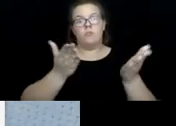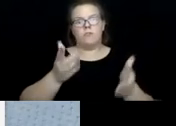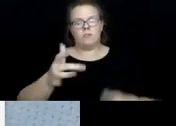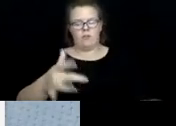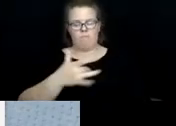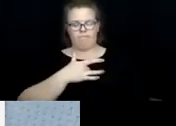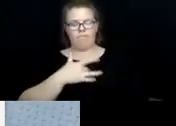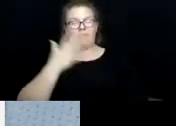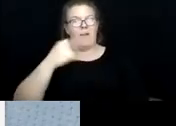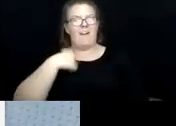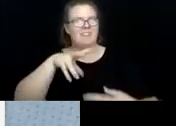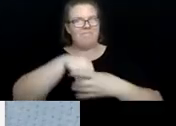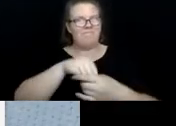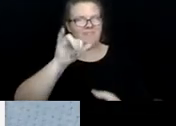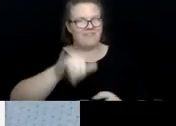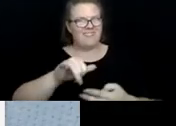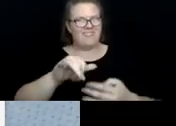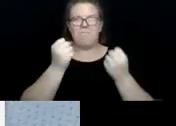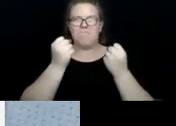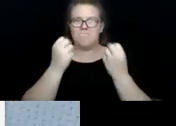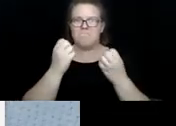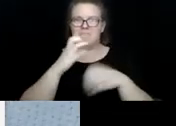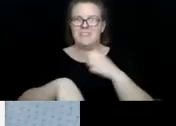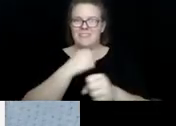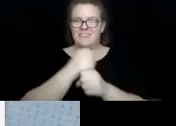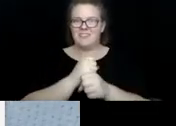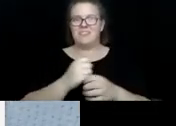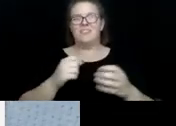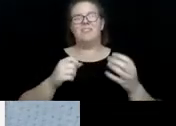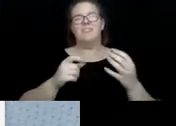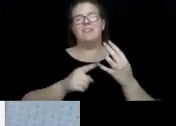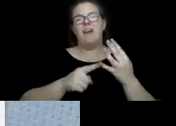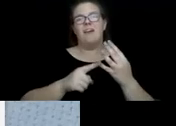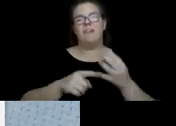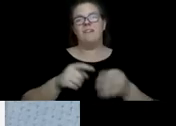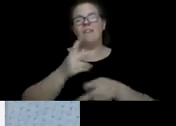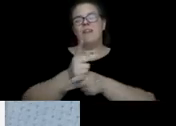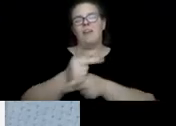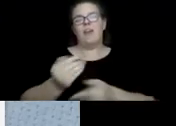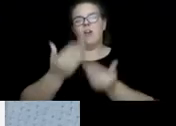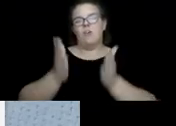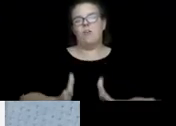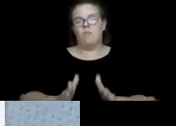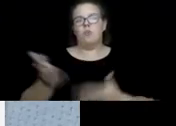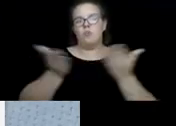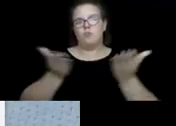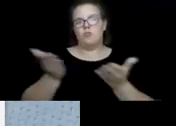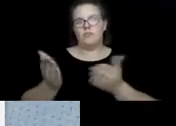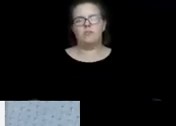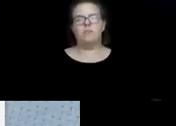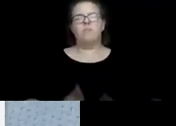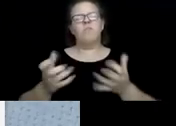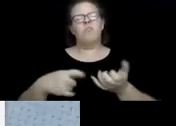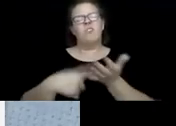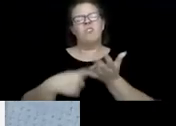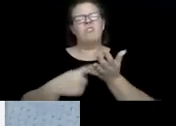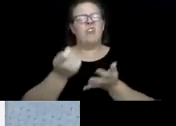I worked in for many, many years, and Caregiver Services. I want to talk a little bit about